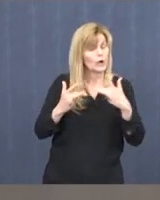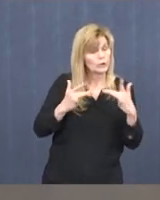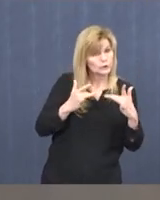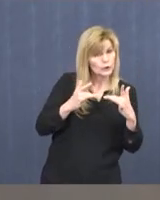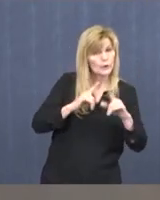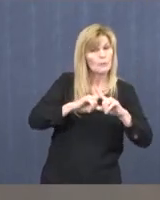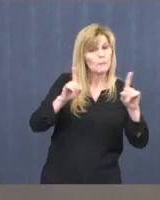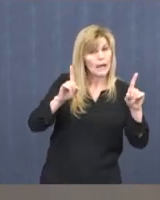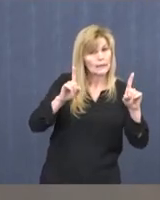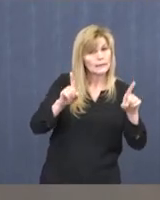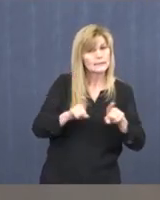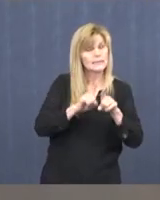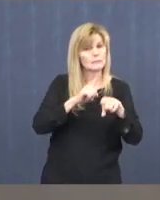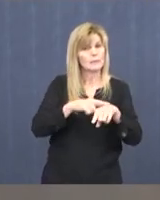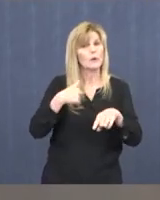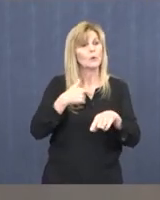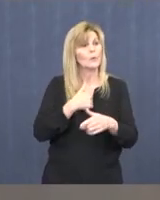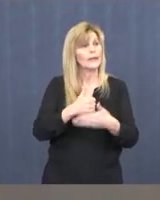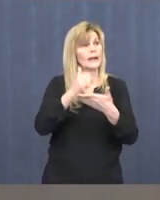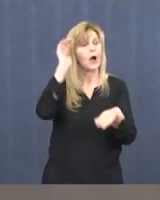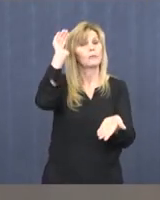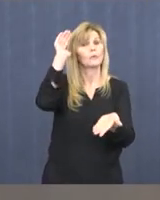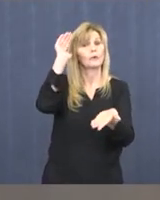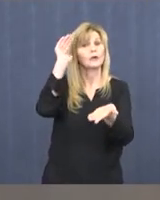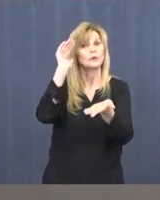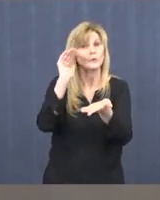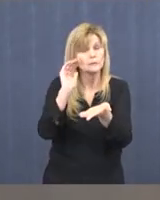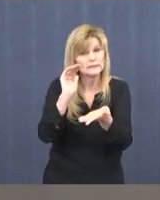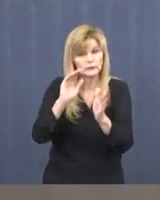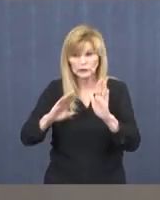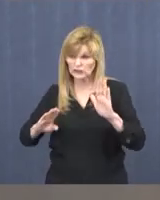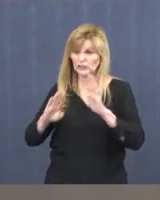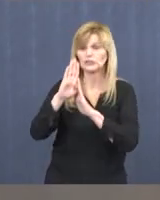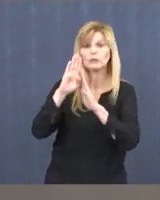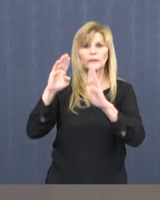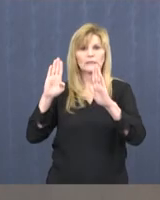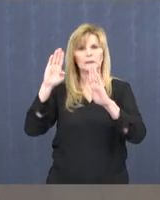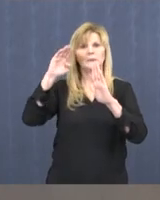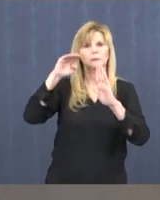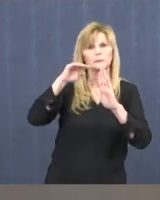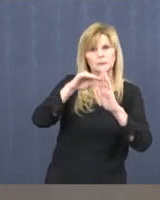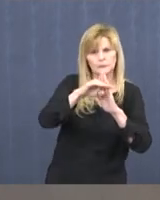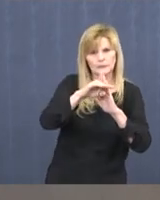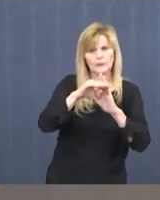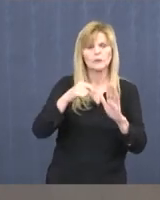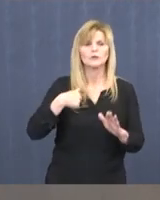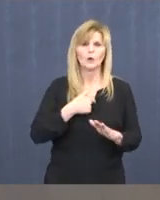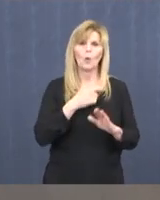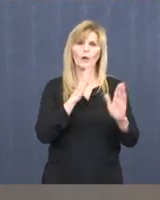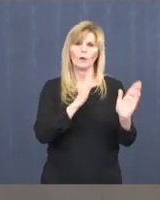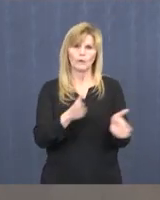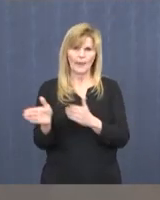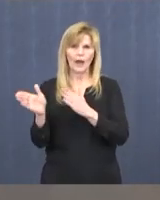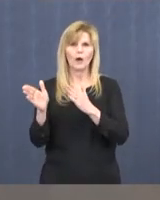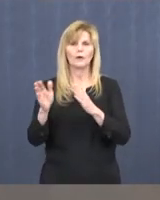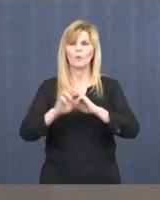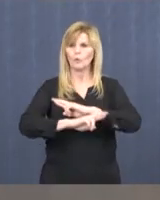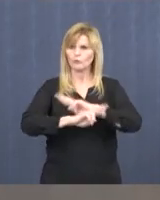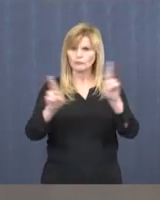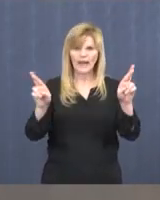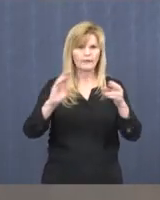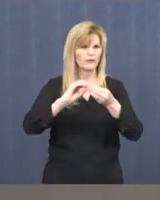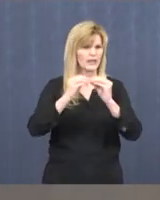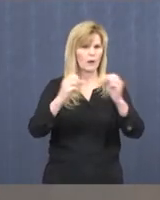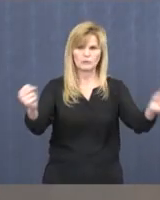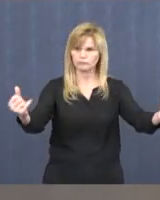but you also can help to flatten that curve, and it's really going to be up to the public to do that. So we're all ready. We're ready for surge. ready for